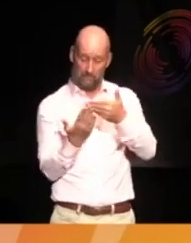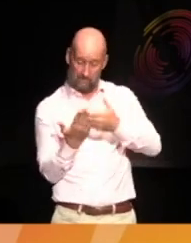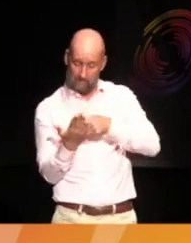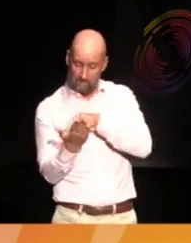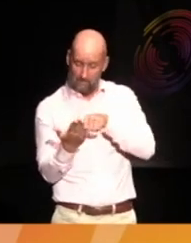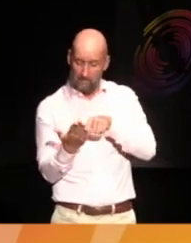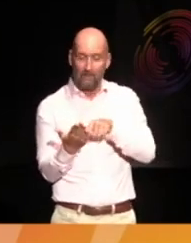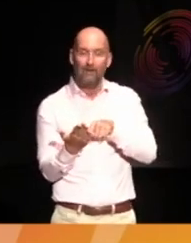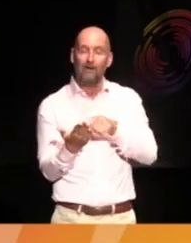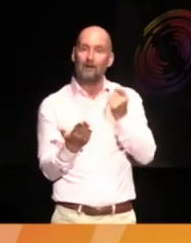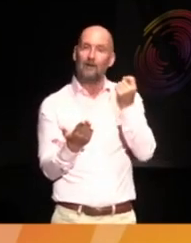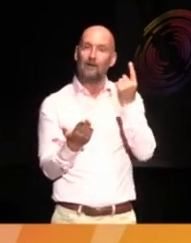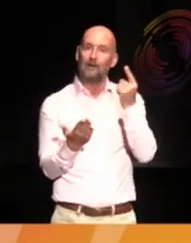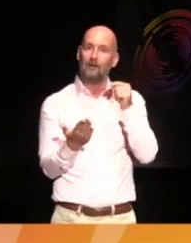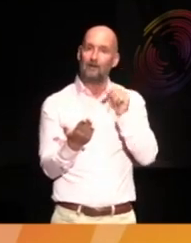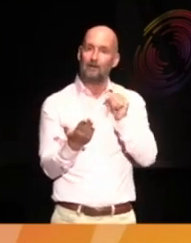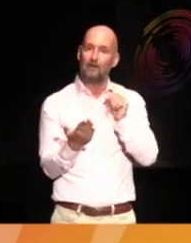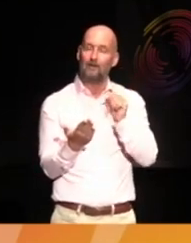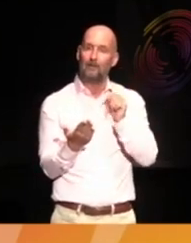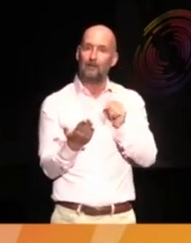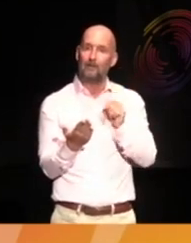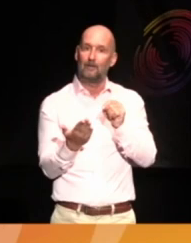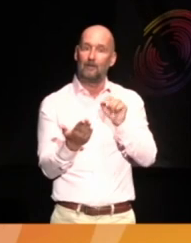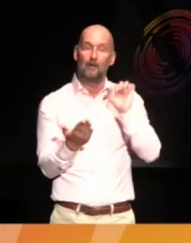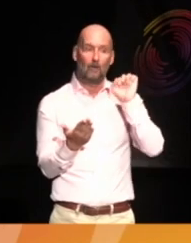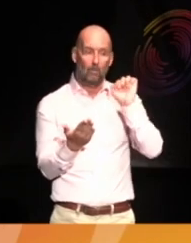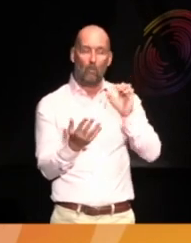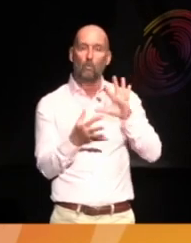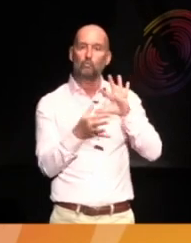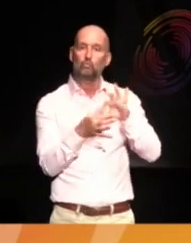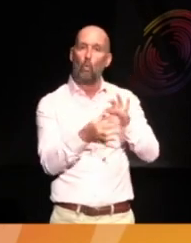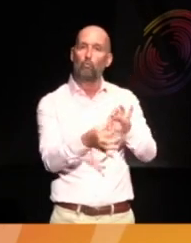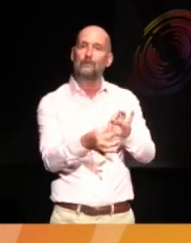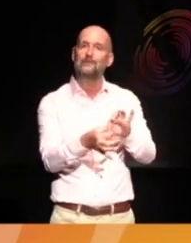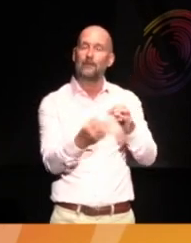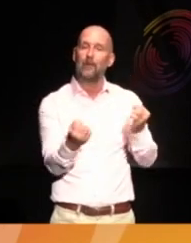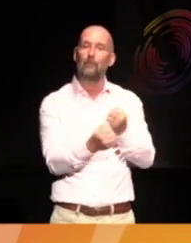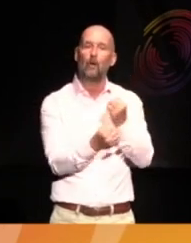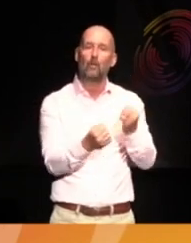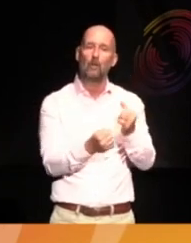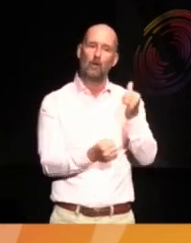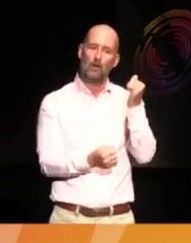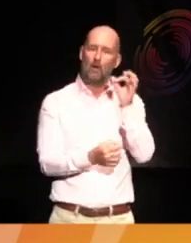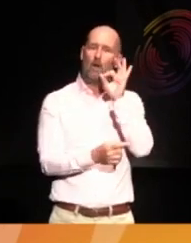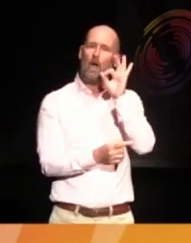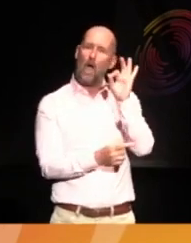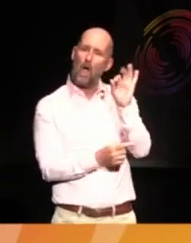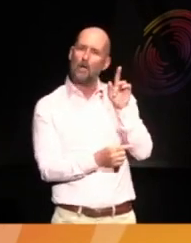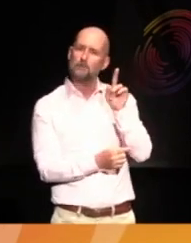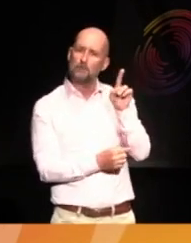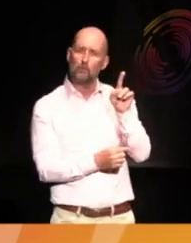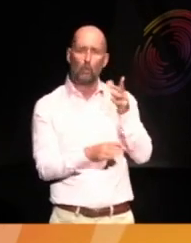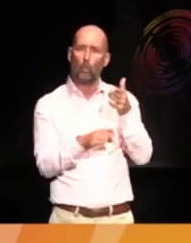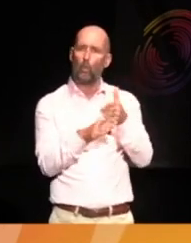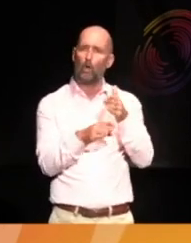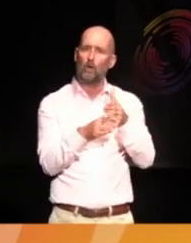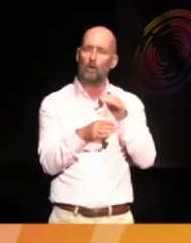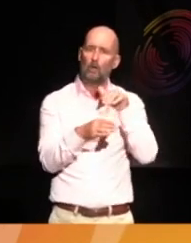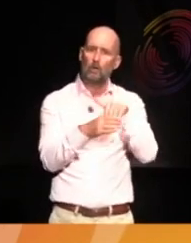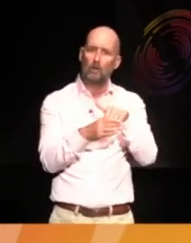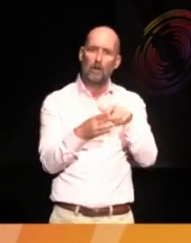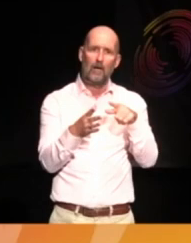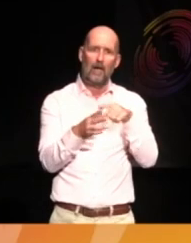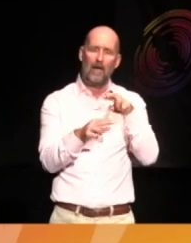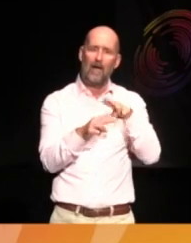kind of understanding the power of those stories. And Jabu, I'm interested, because you've been working in Africa